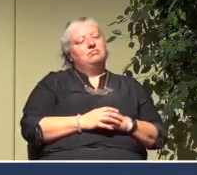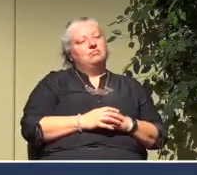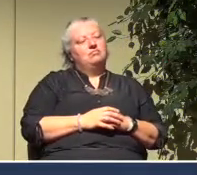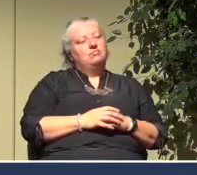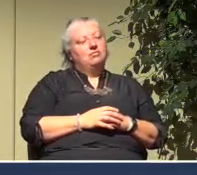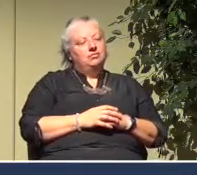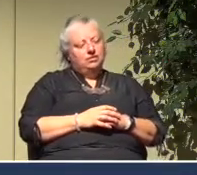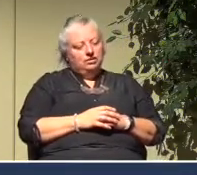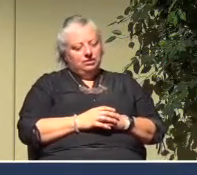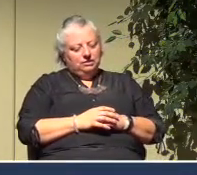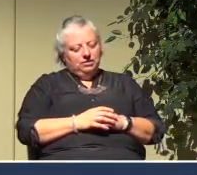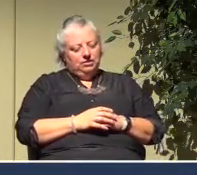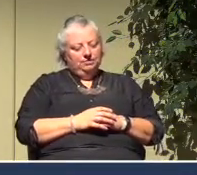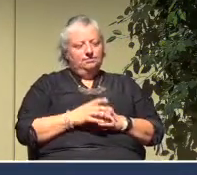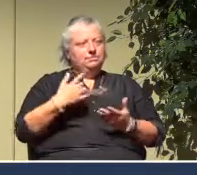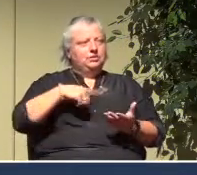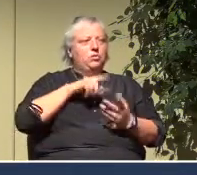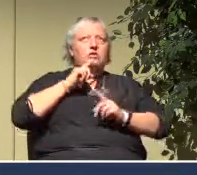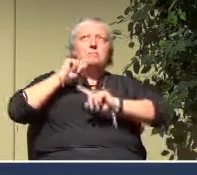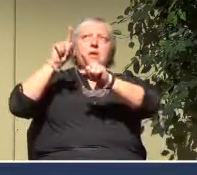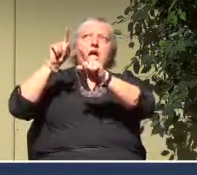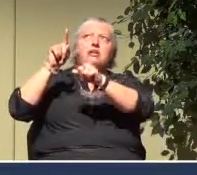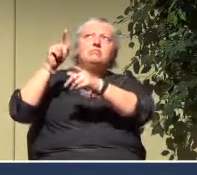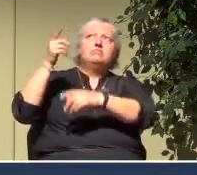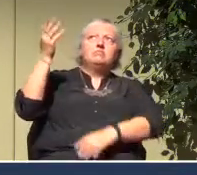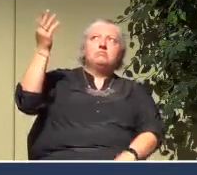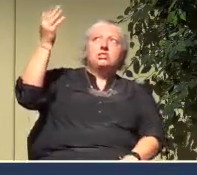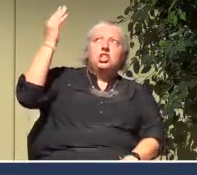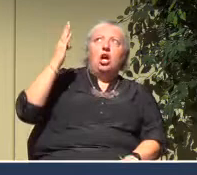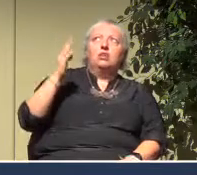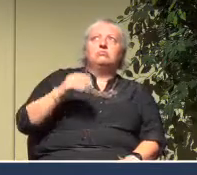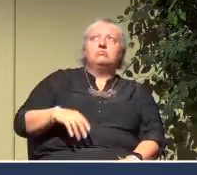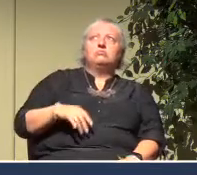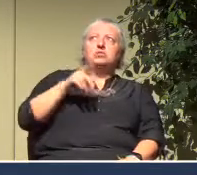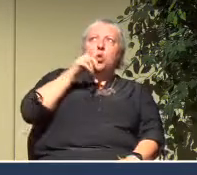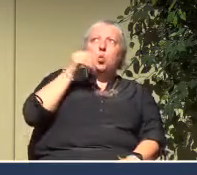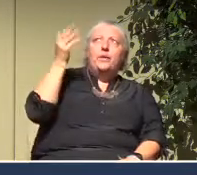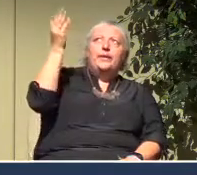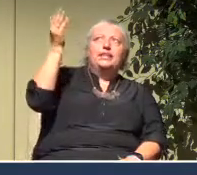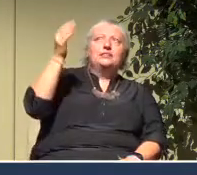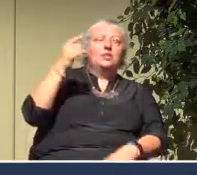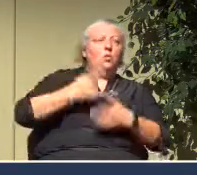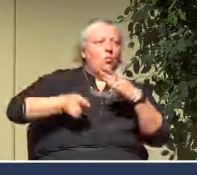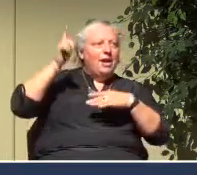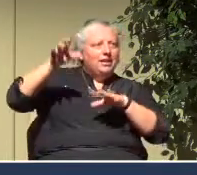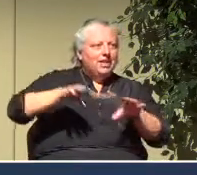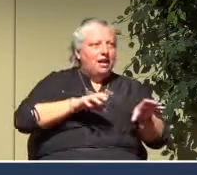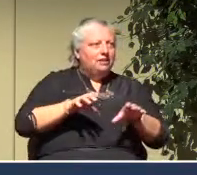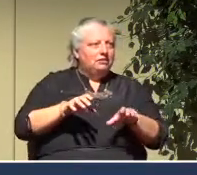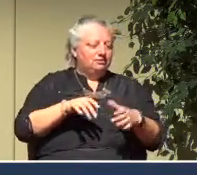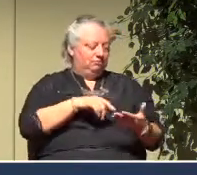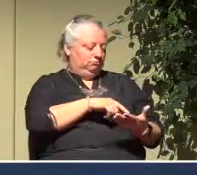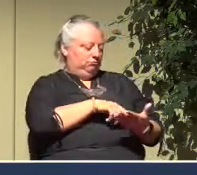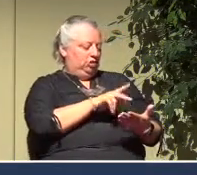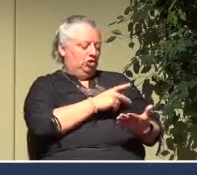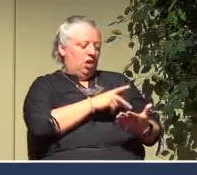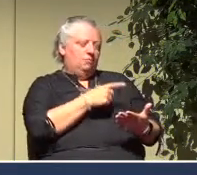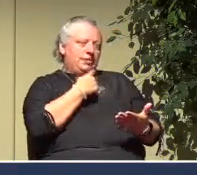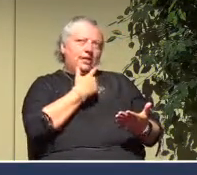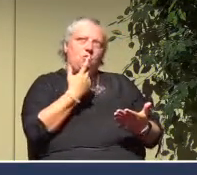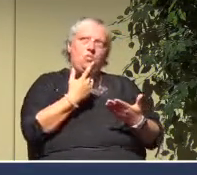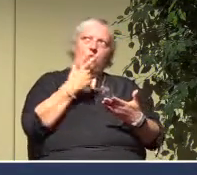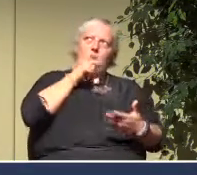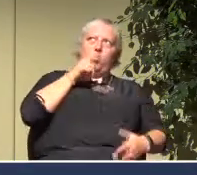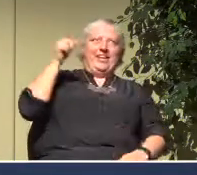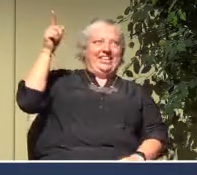God, to who He is, to what He's done. Just as it is in here, who He is, what He's done.